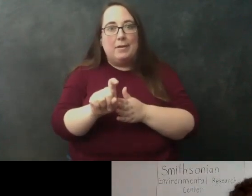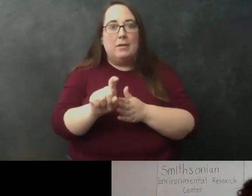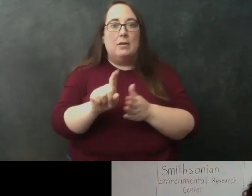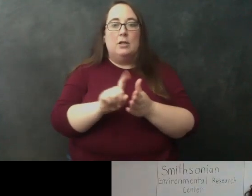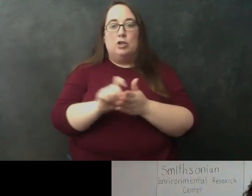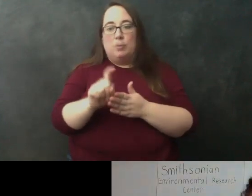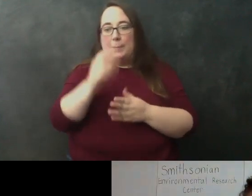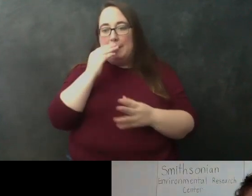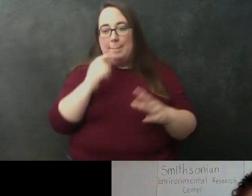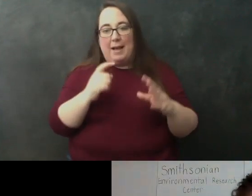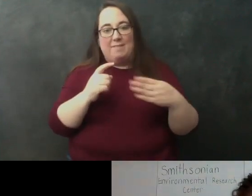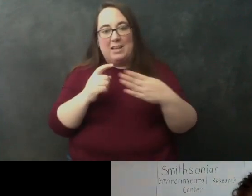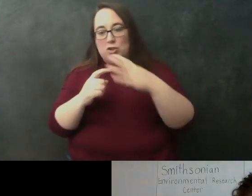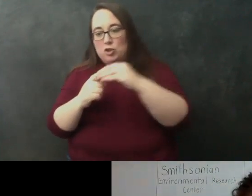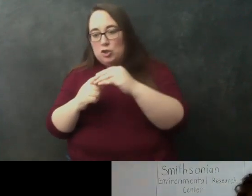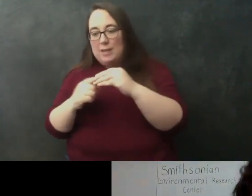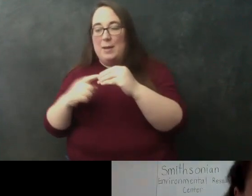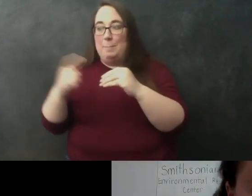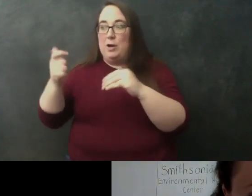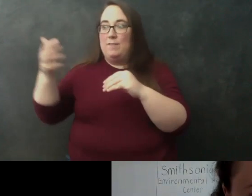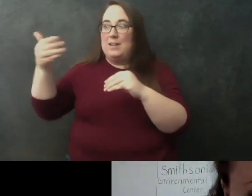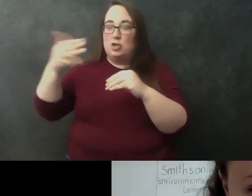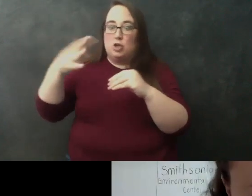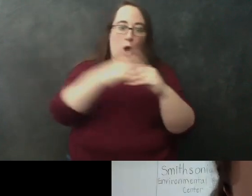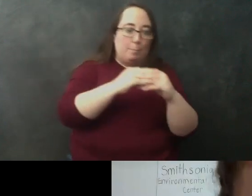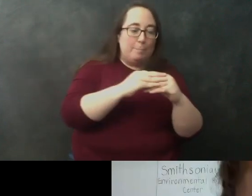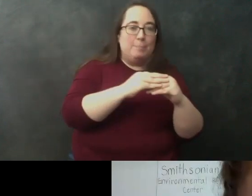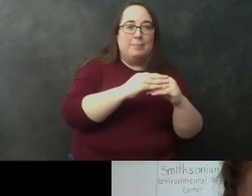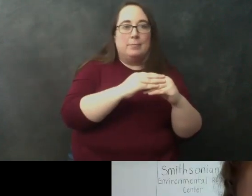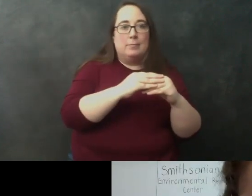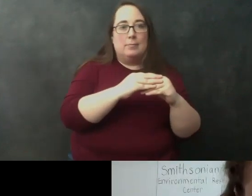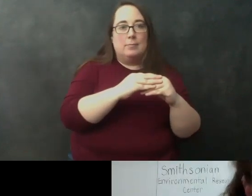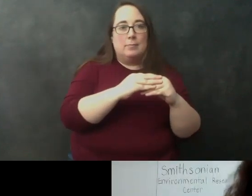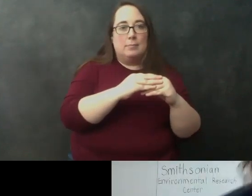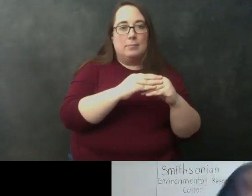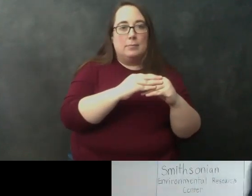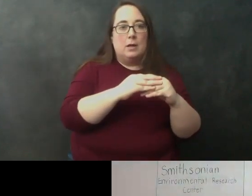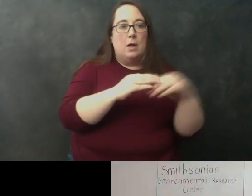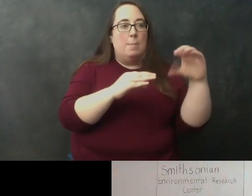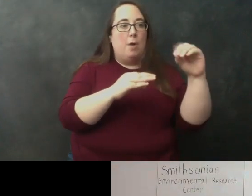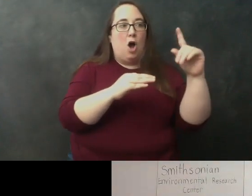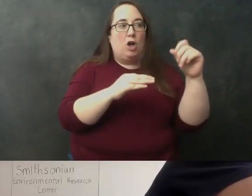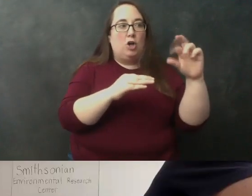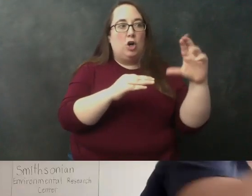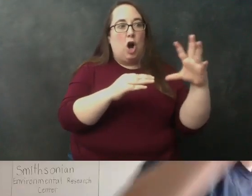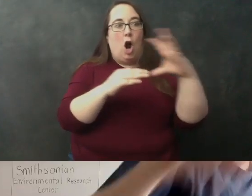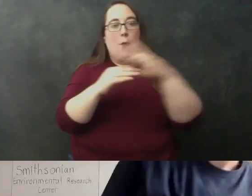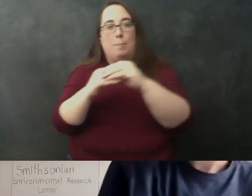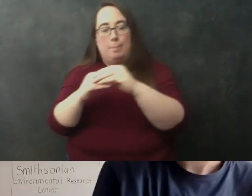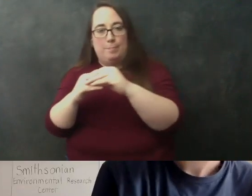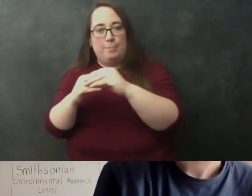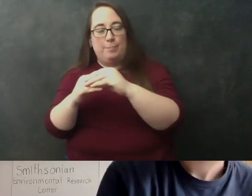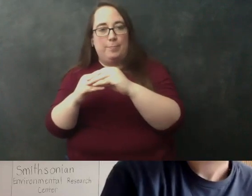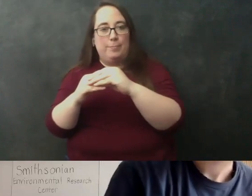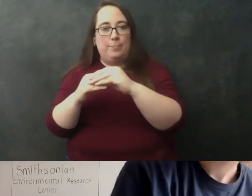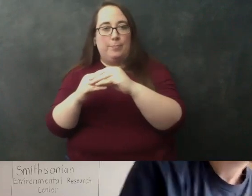fish and then the little fish are eaten by bigger fish and then the big fish are eaten by say river otters um and then i will take dna